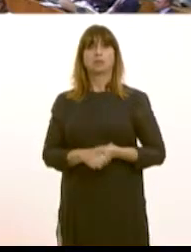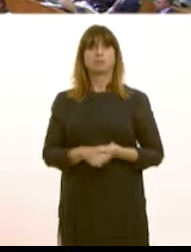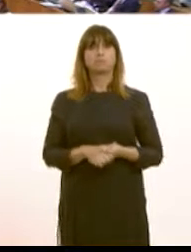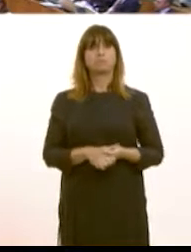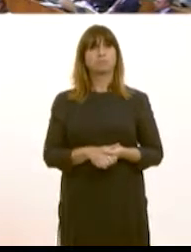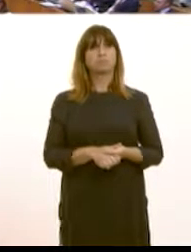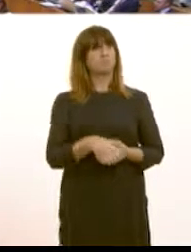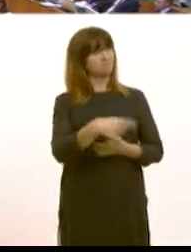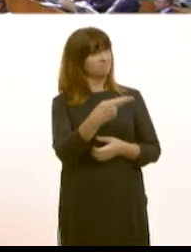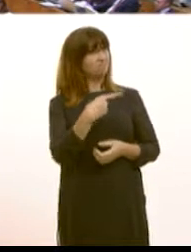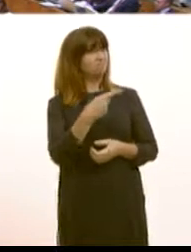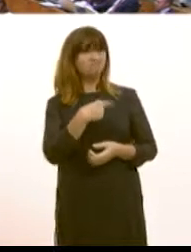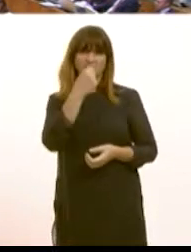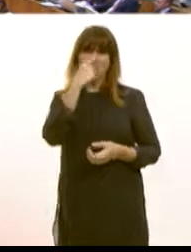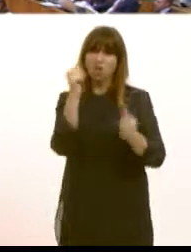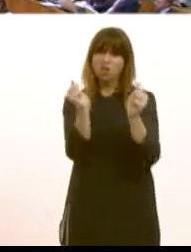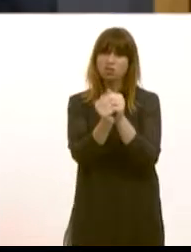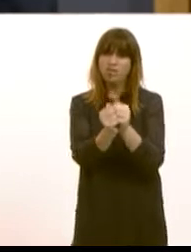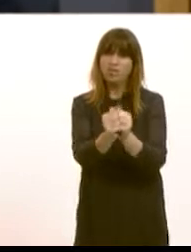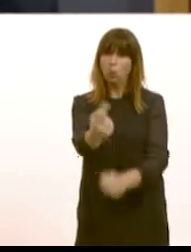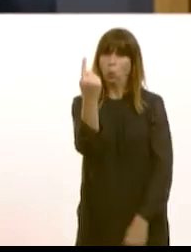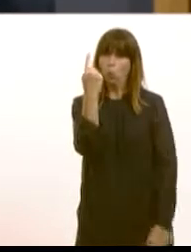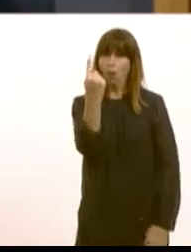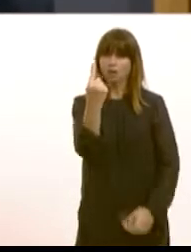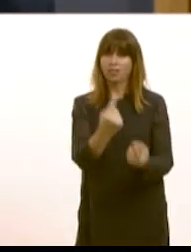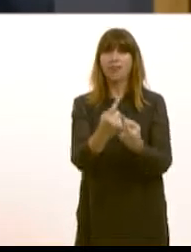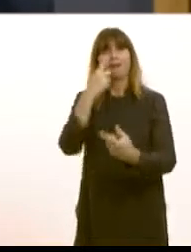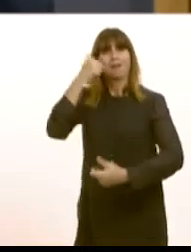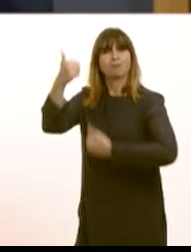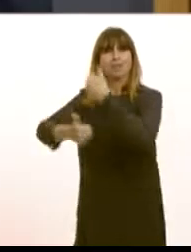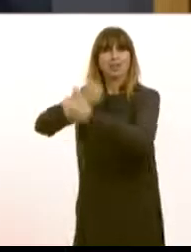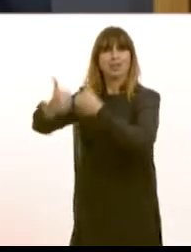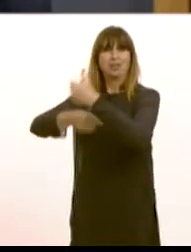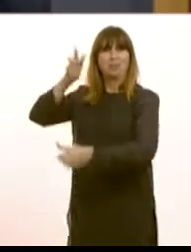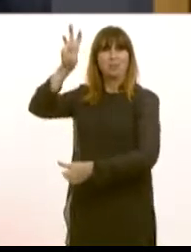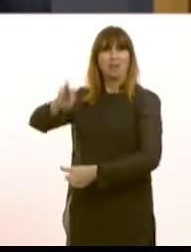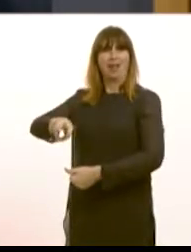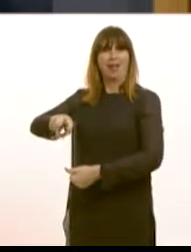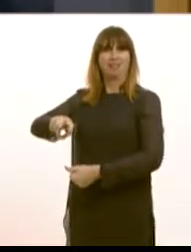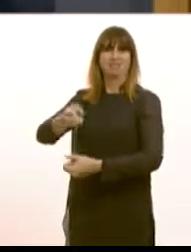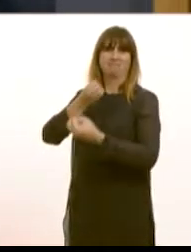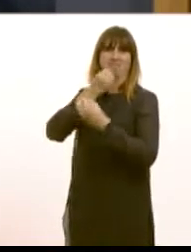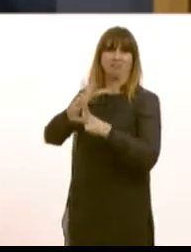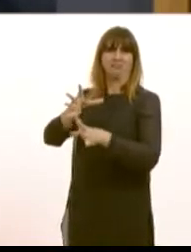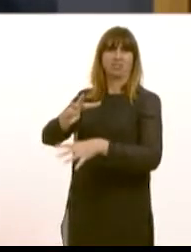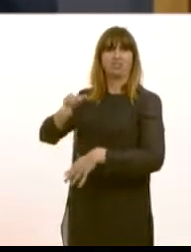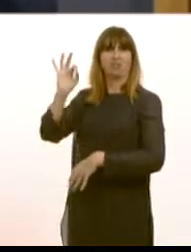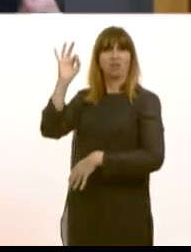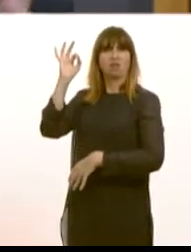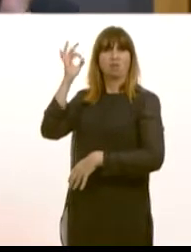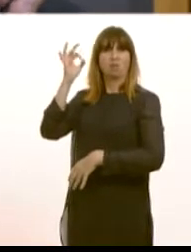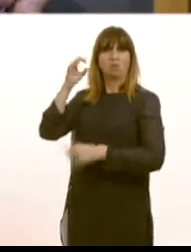I will be able to agree on one thing at least in congratulating Wales' athletes on their performance in the Olympic Games